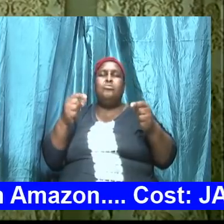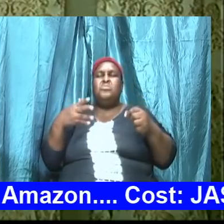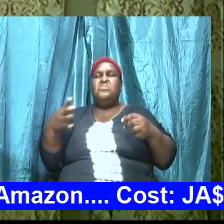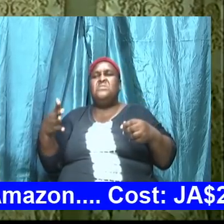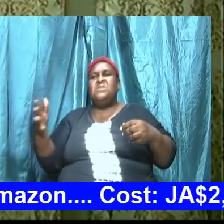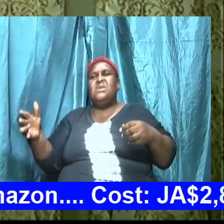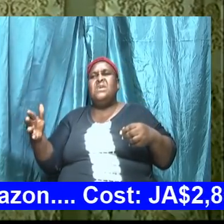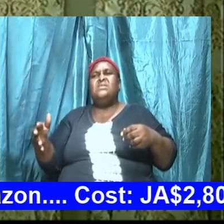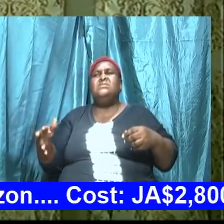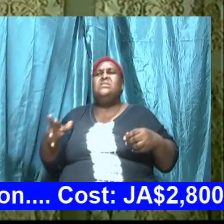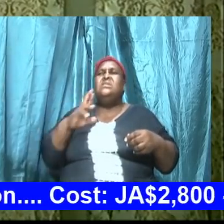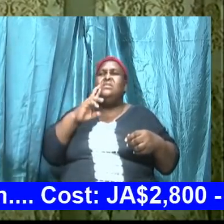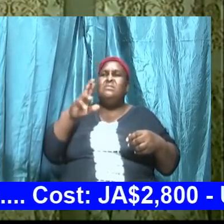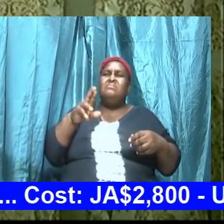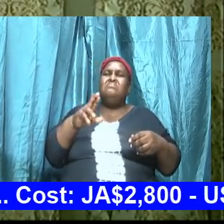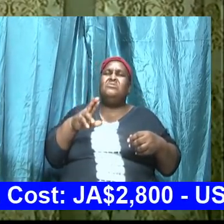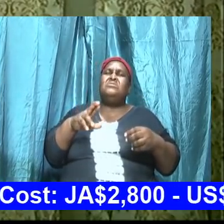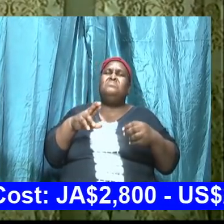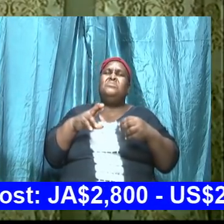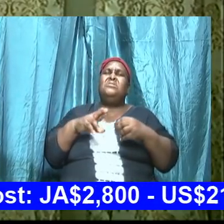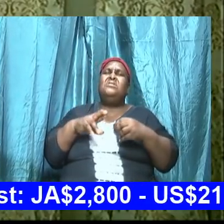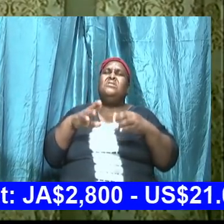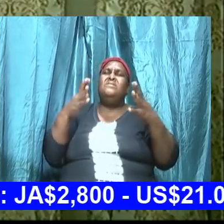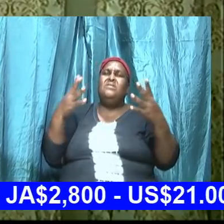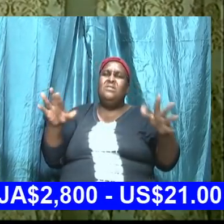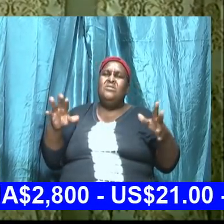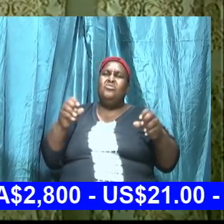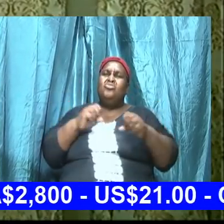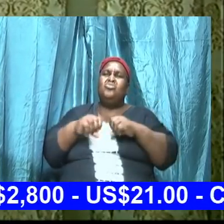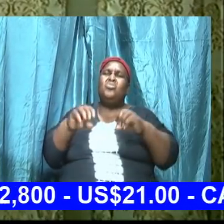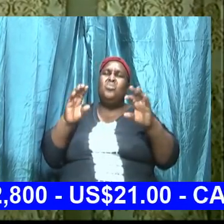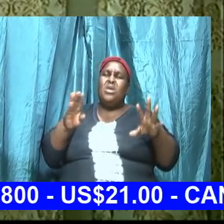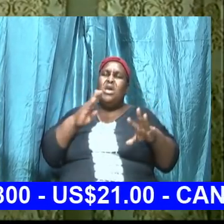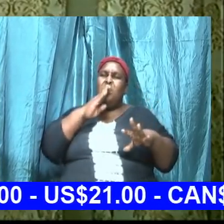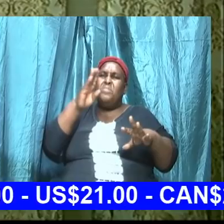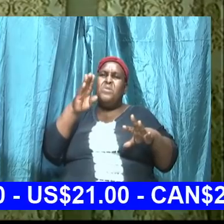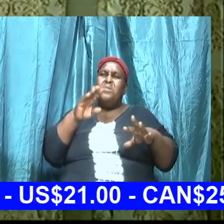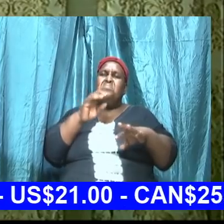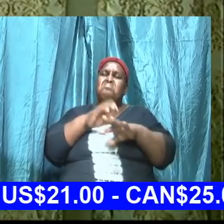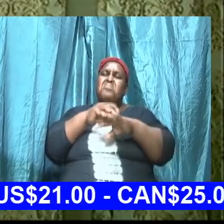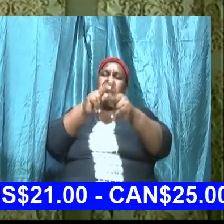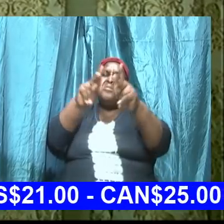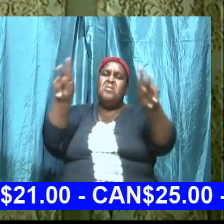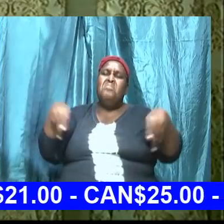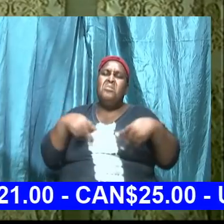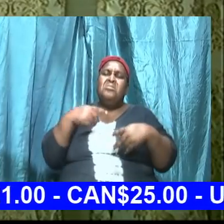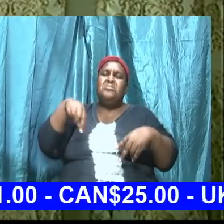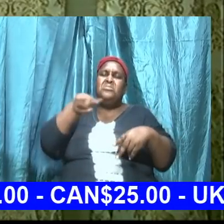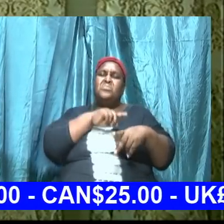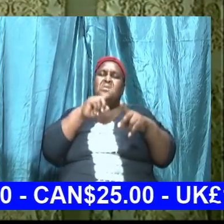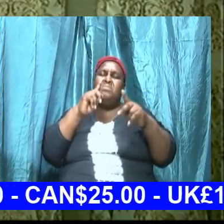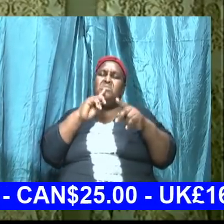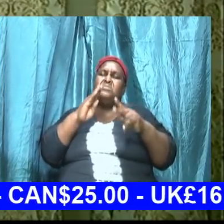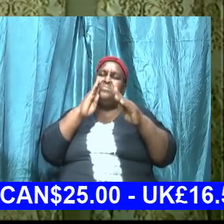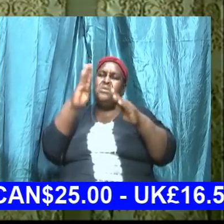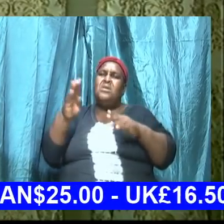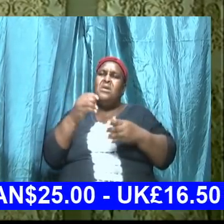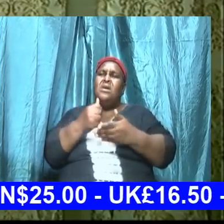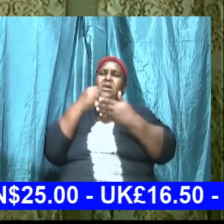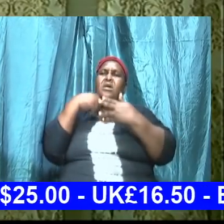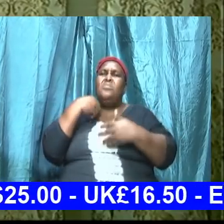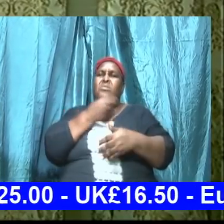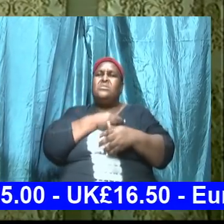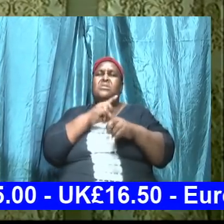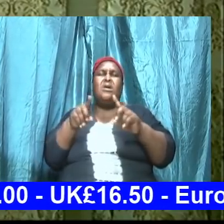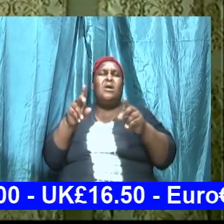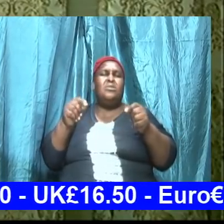things that are to be done so that we can be at the place that we should be help us mighty God we cannot do